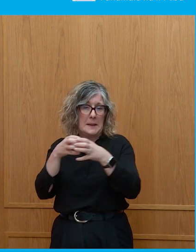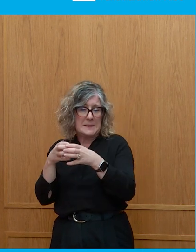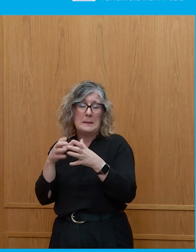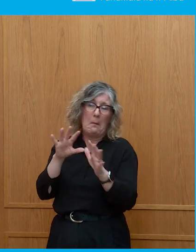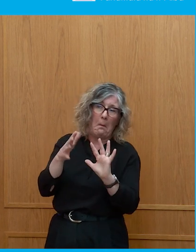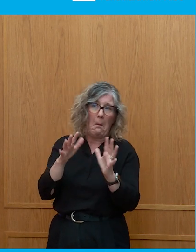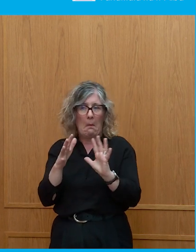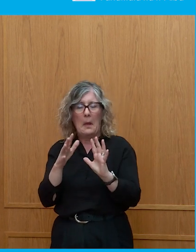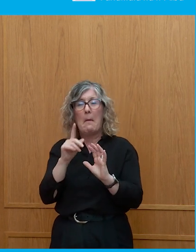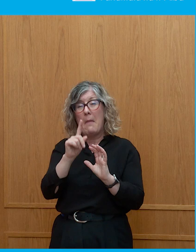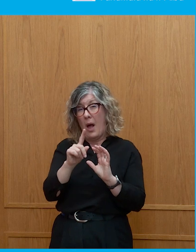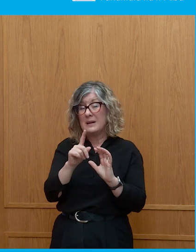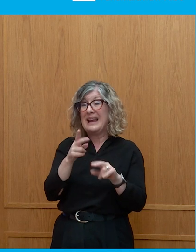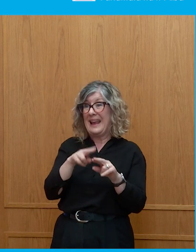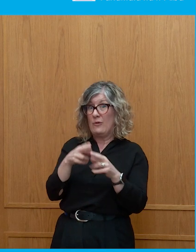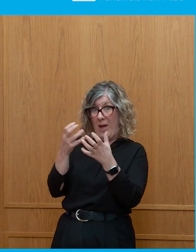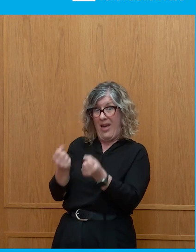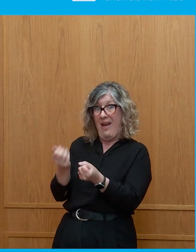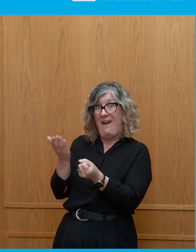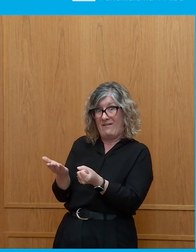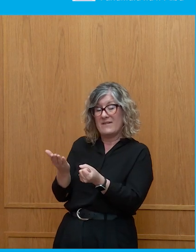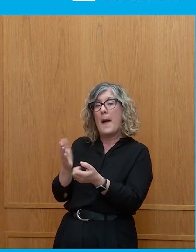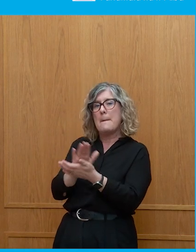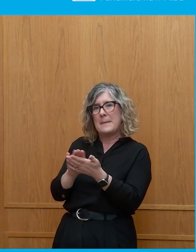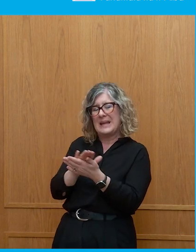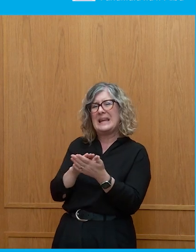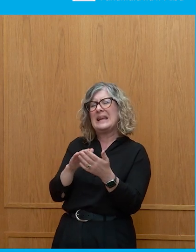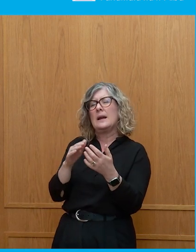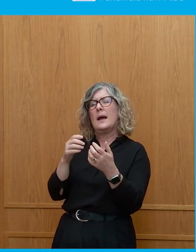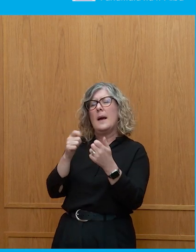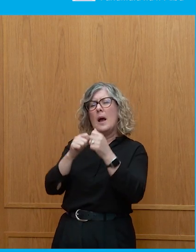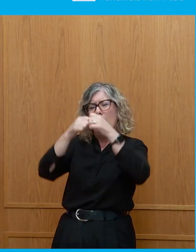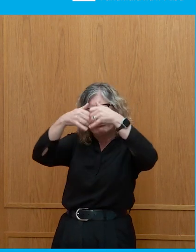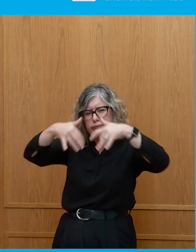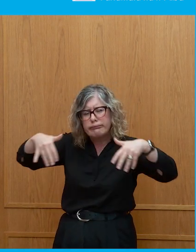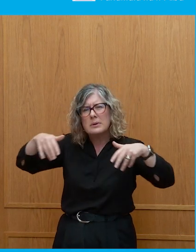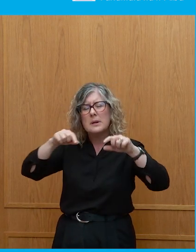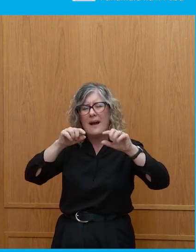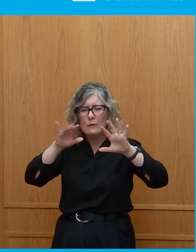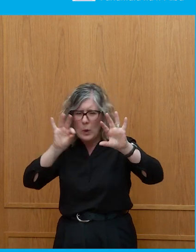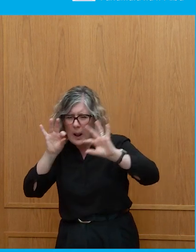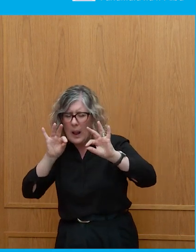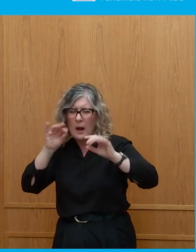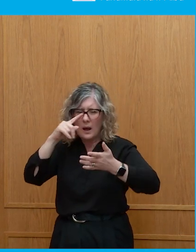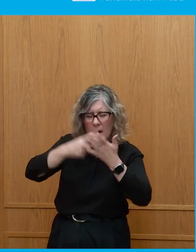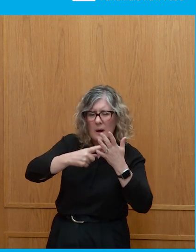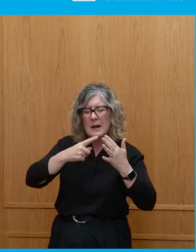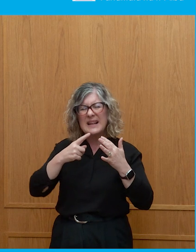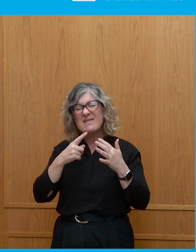a system that is like that, that everything becomes much more fragmented. I think what you would end up having is